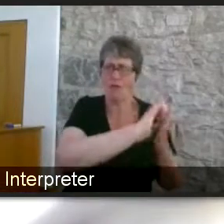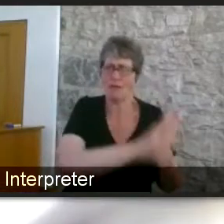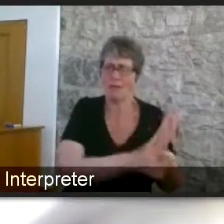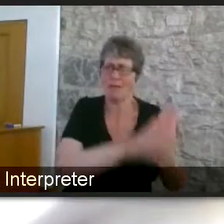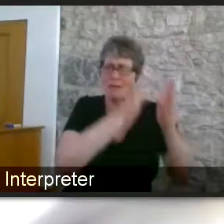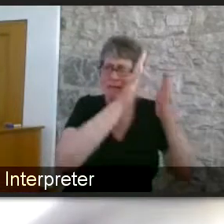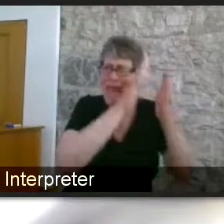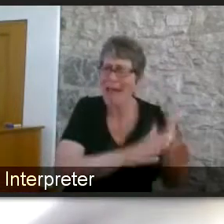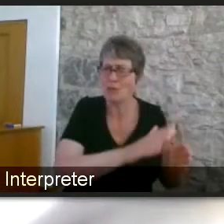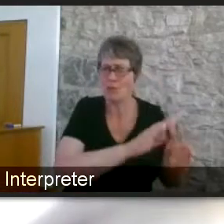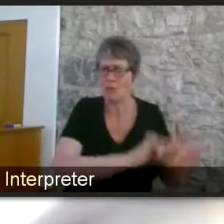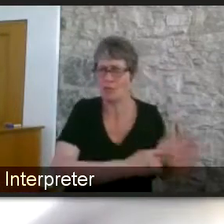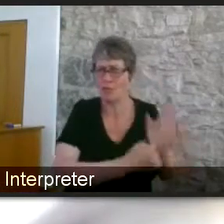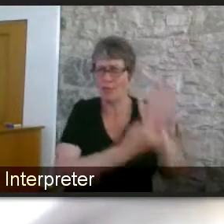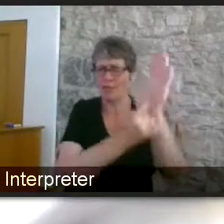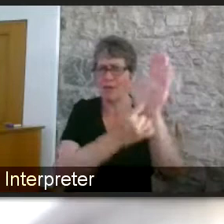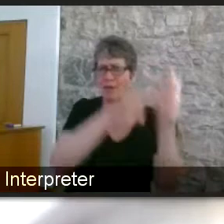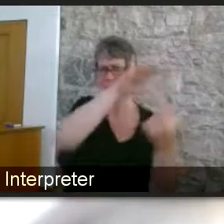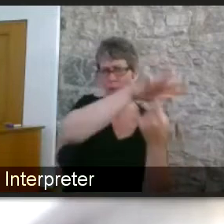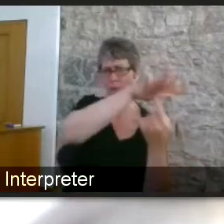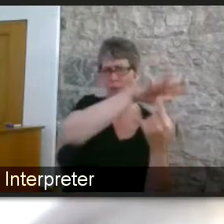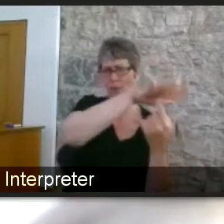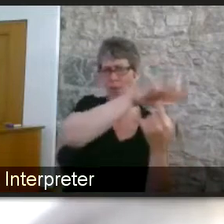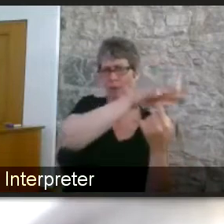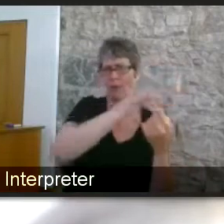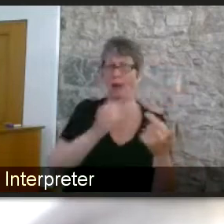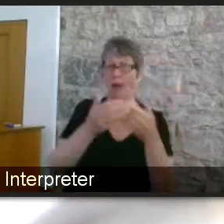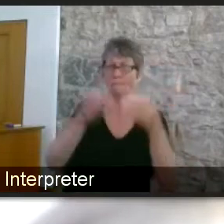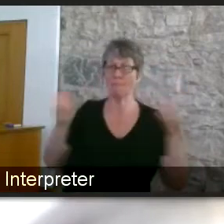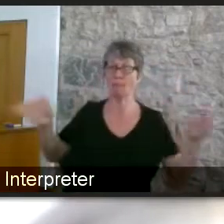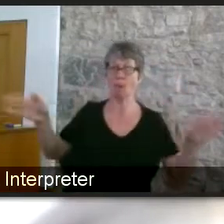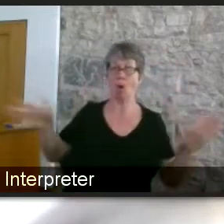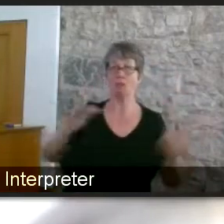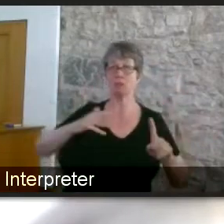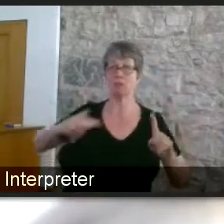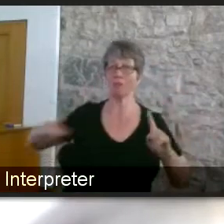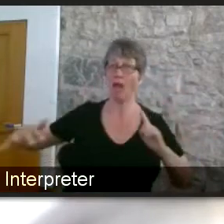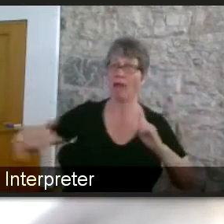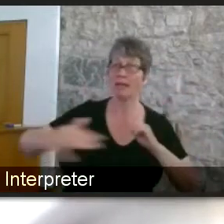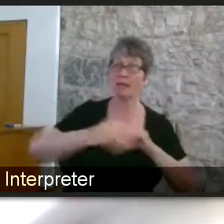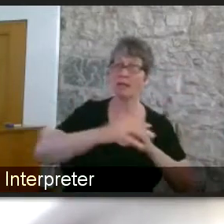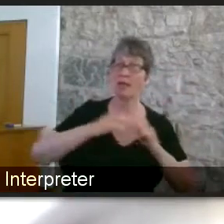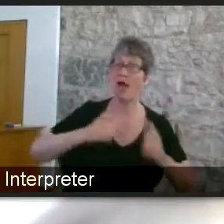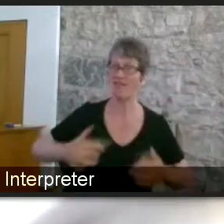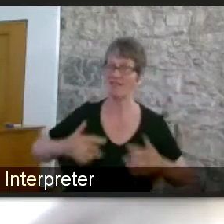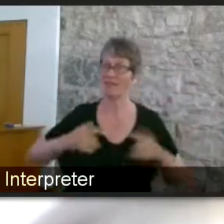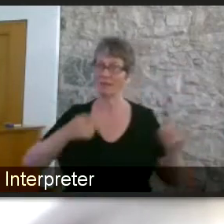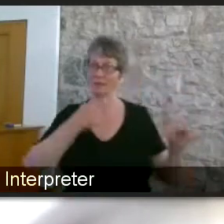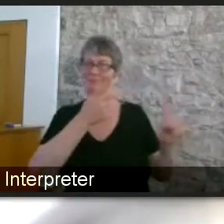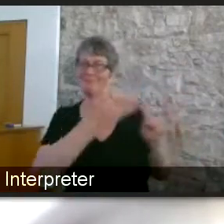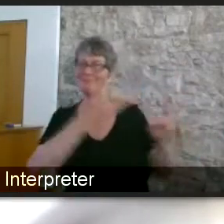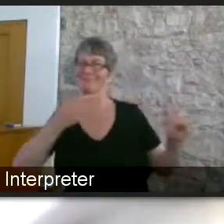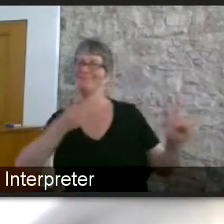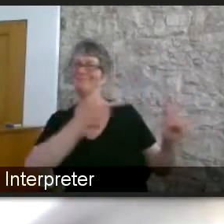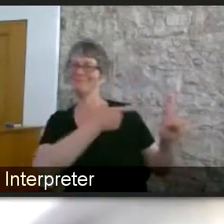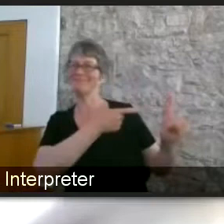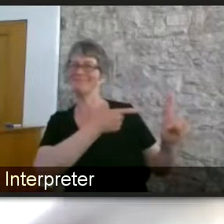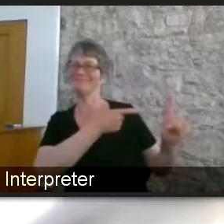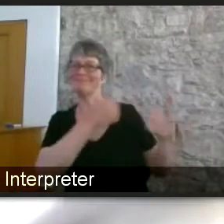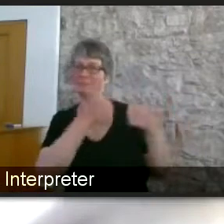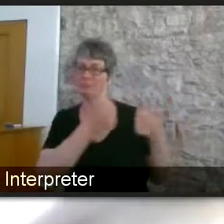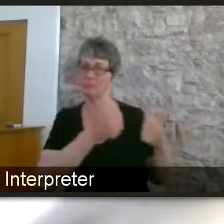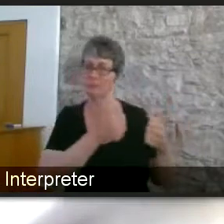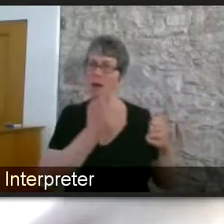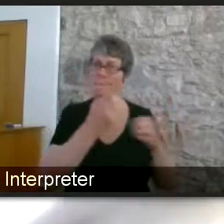i think in broader society there is a there is a wider wider recognition of this but it runs up into into many of the